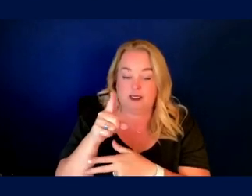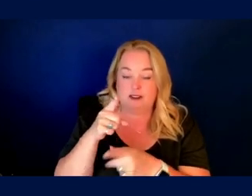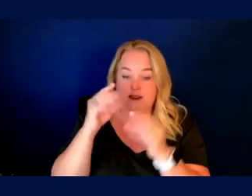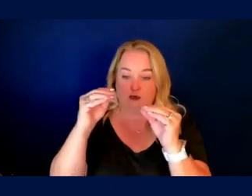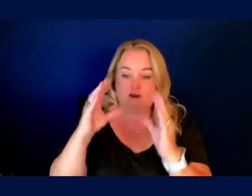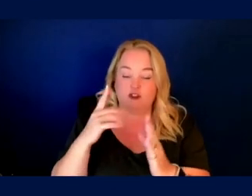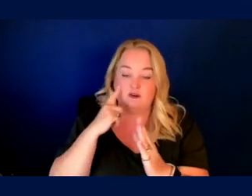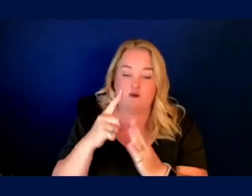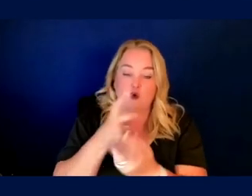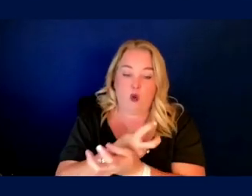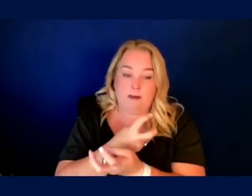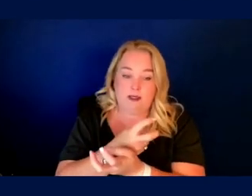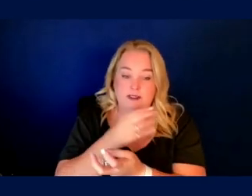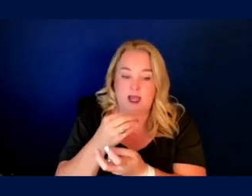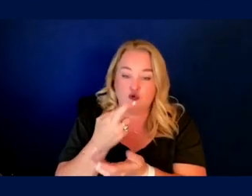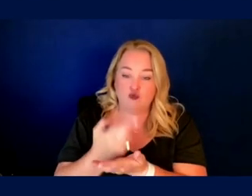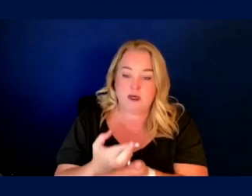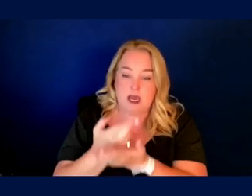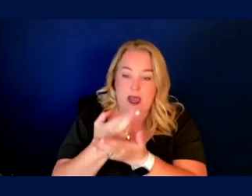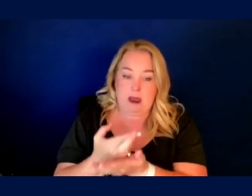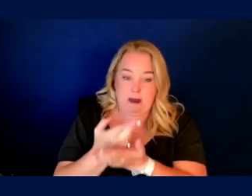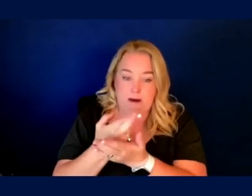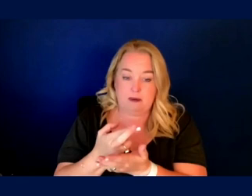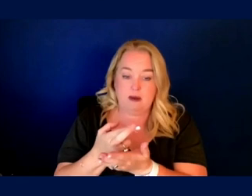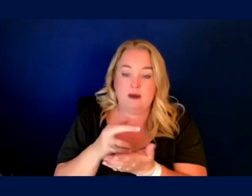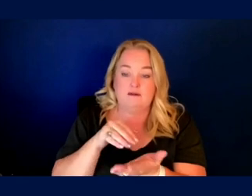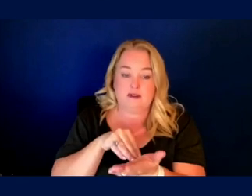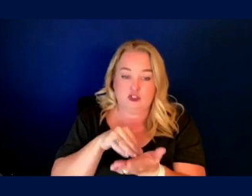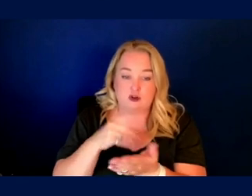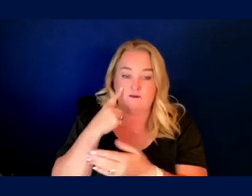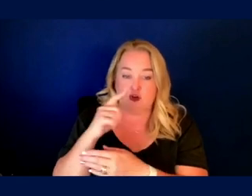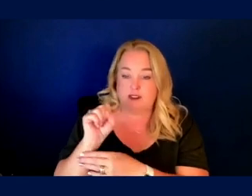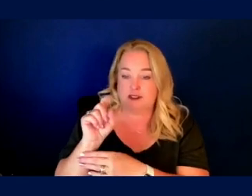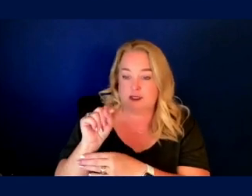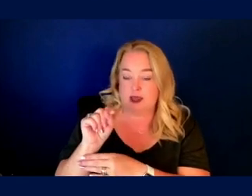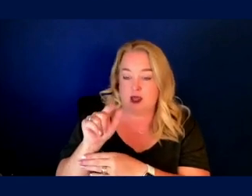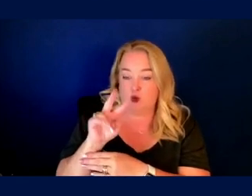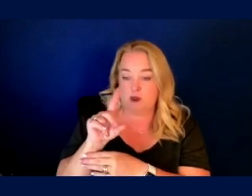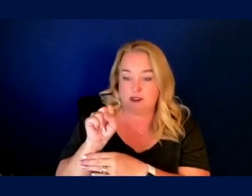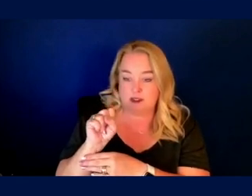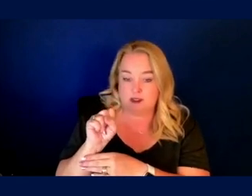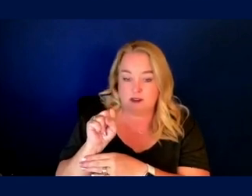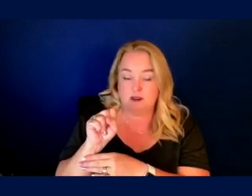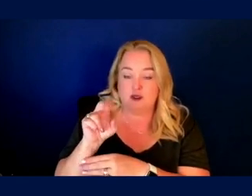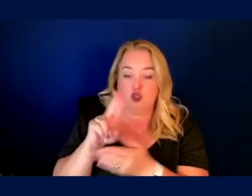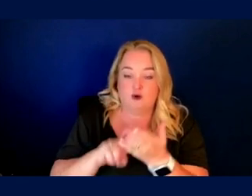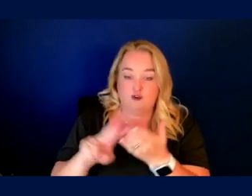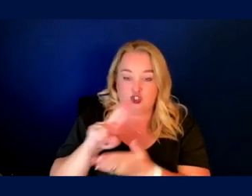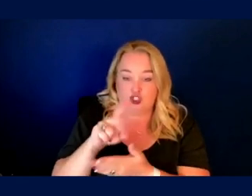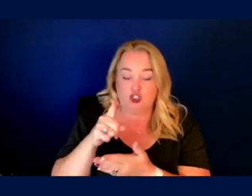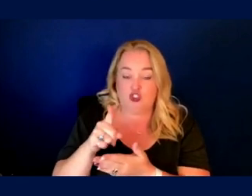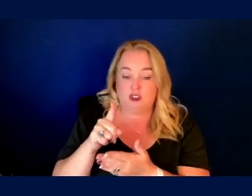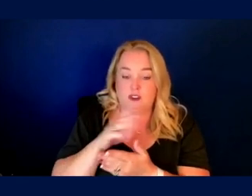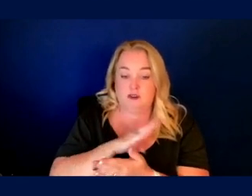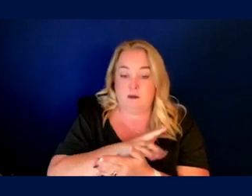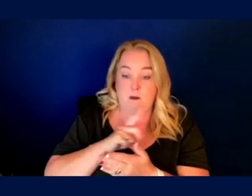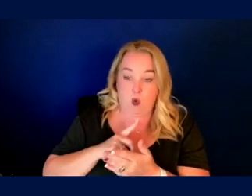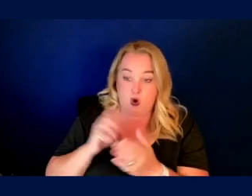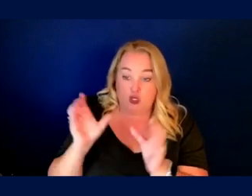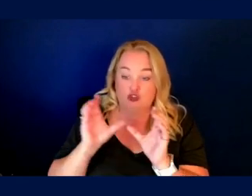a rehabilitation physician for St. Louis University. She's board certified in rehabilitation medicine,